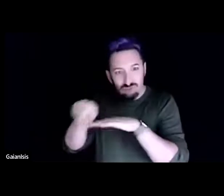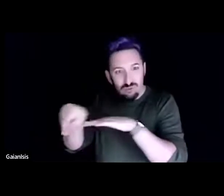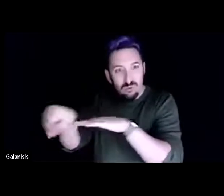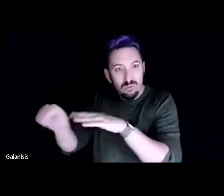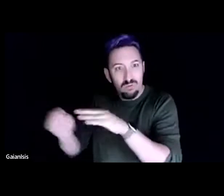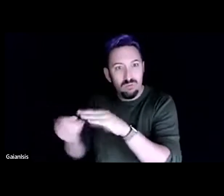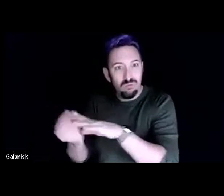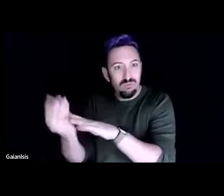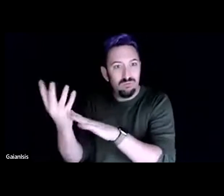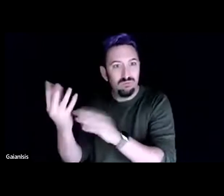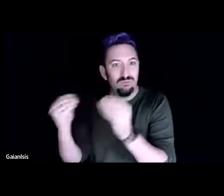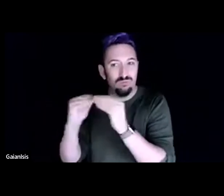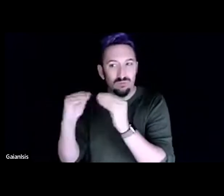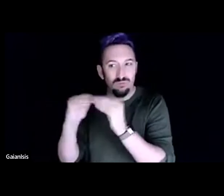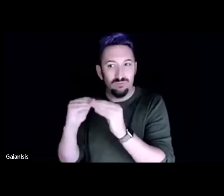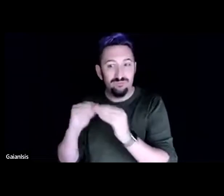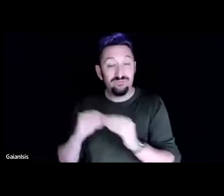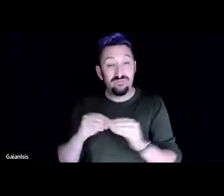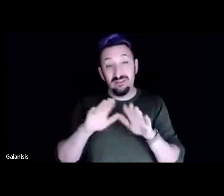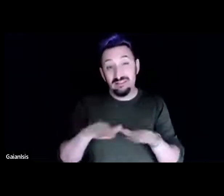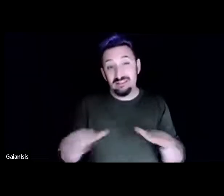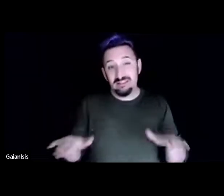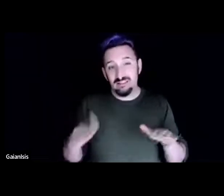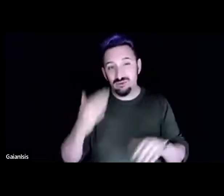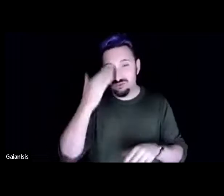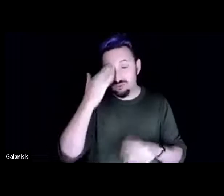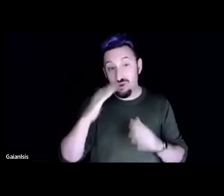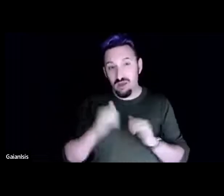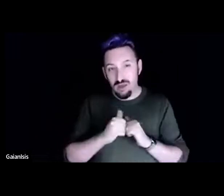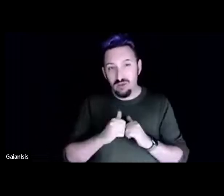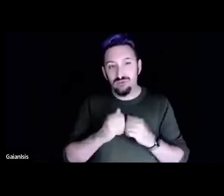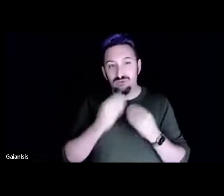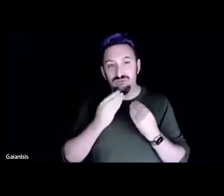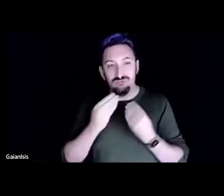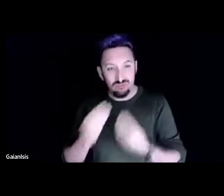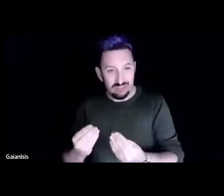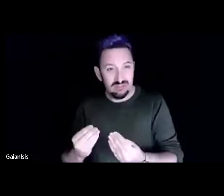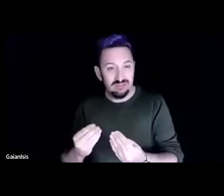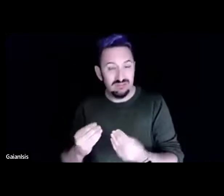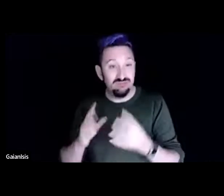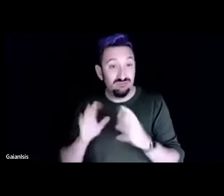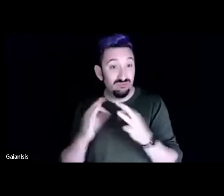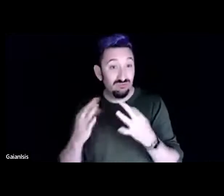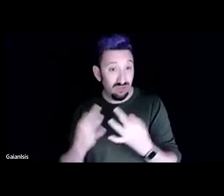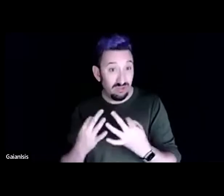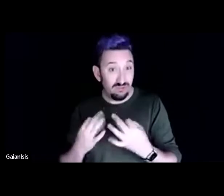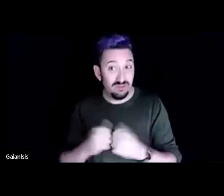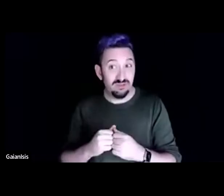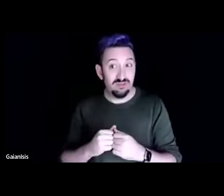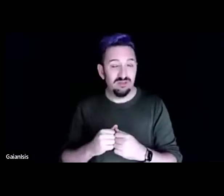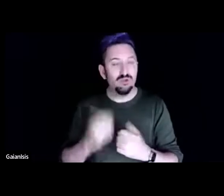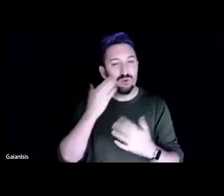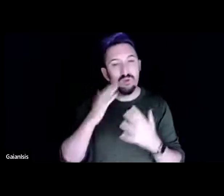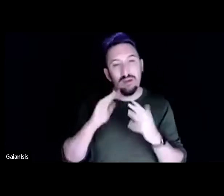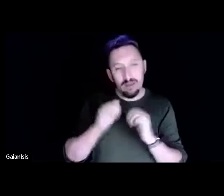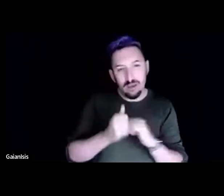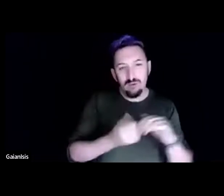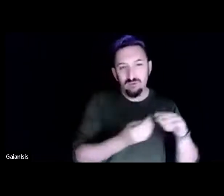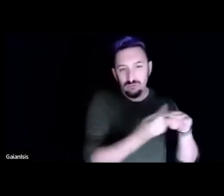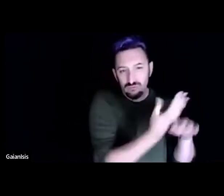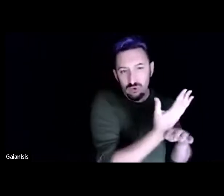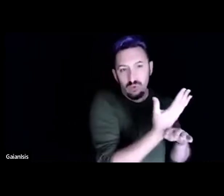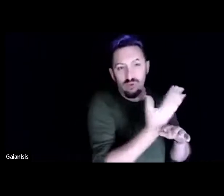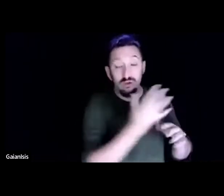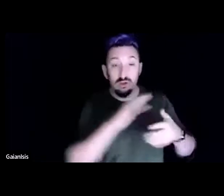continue to feed their families and know how to do it and work with each other um and so